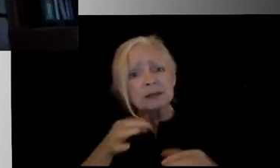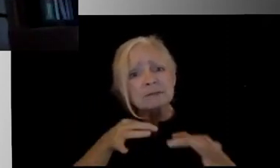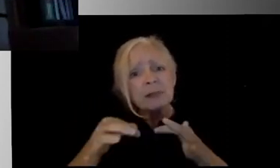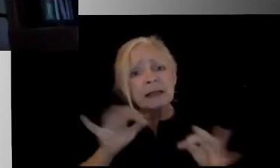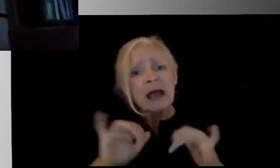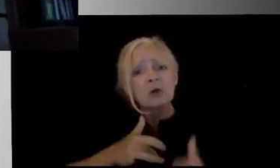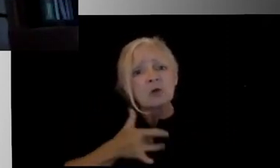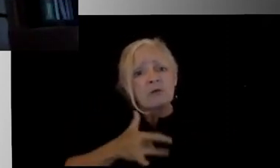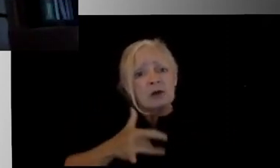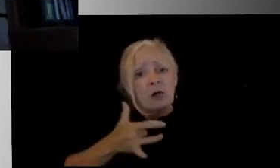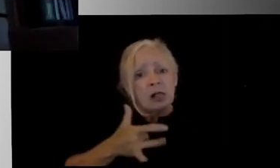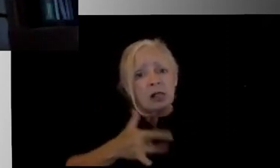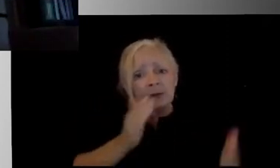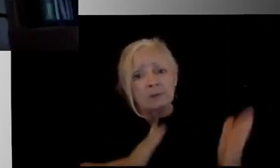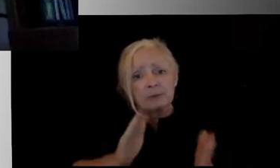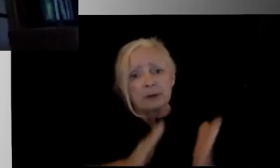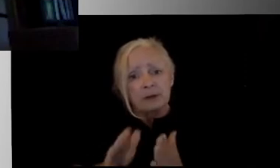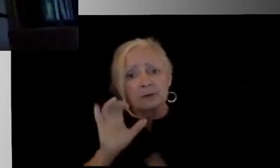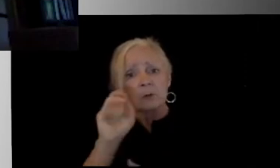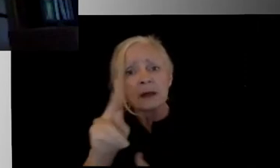to the classroom as most of you are planning to do?